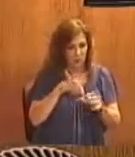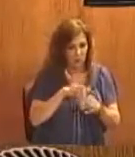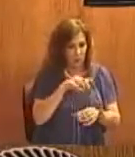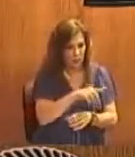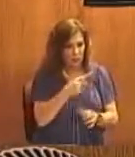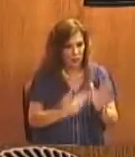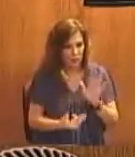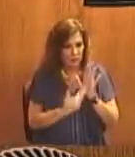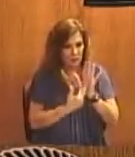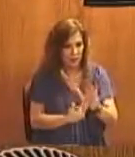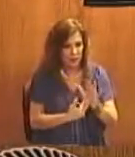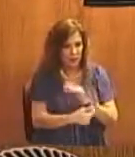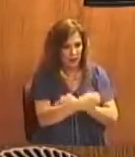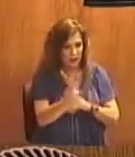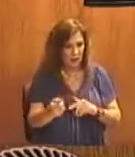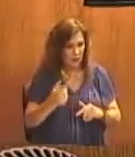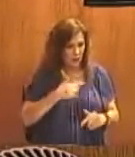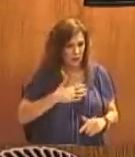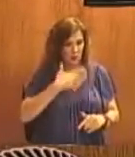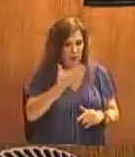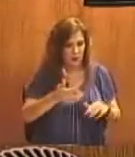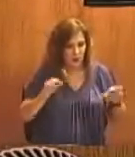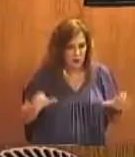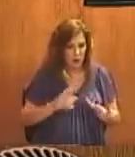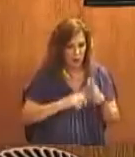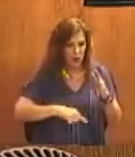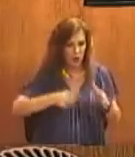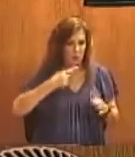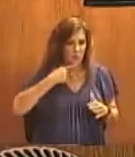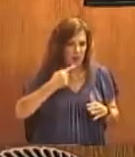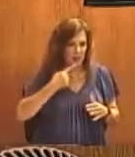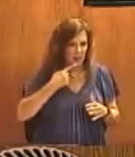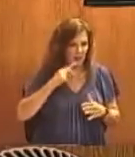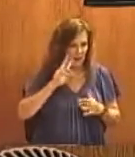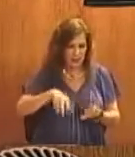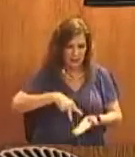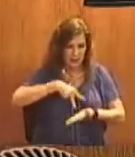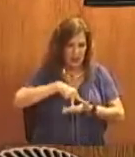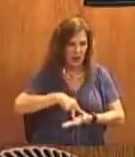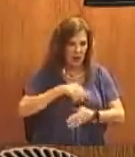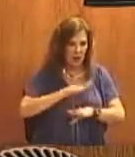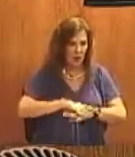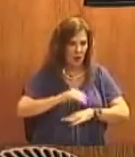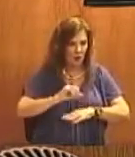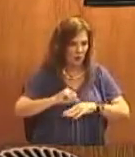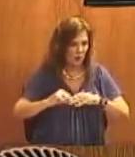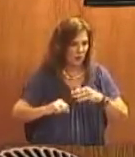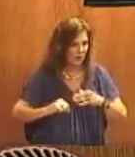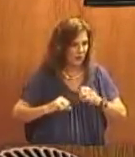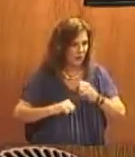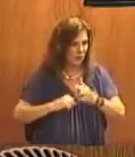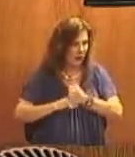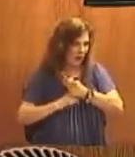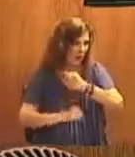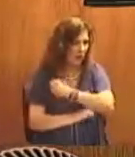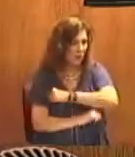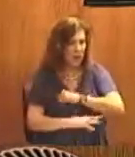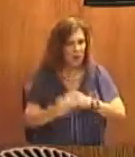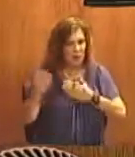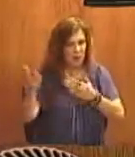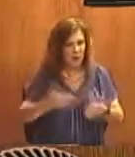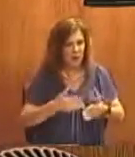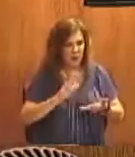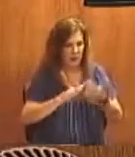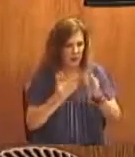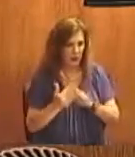that you are willing to do what you say you're going to do stand on your platform and bring this community back together this is not our